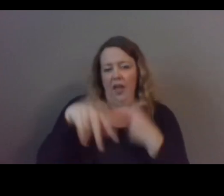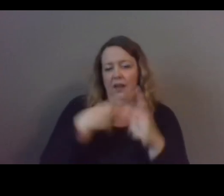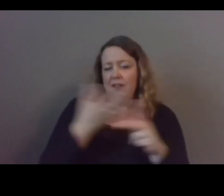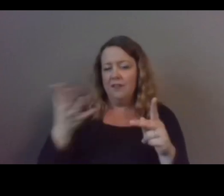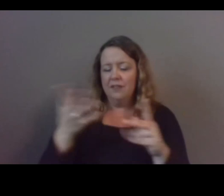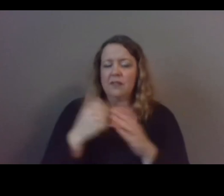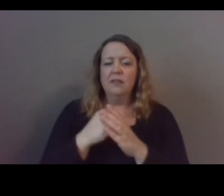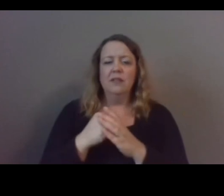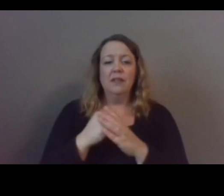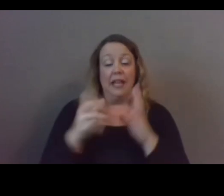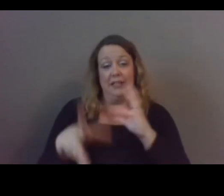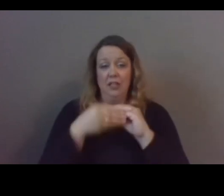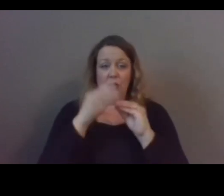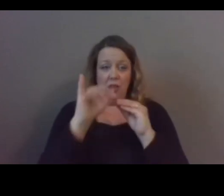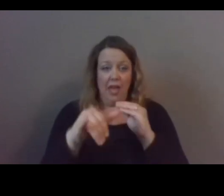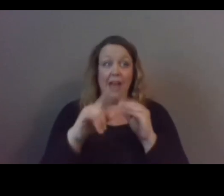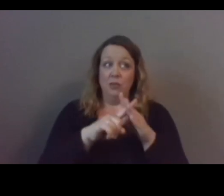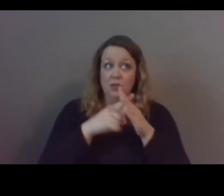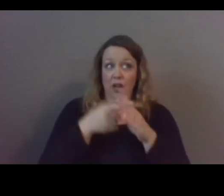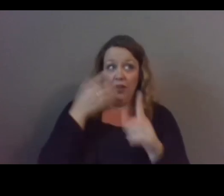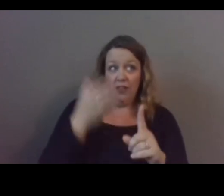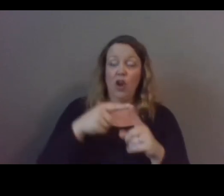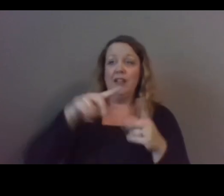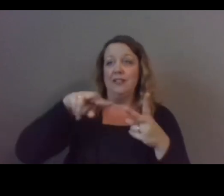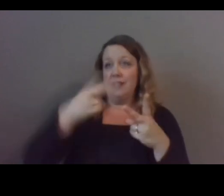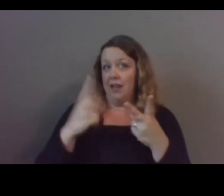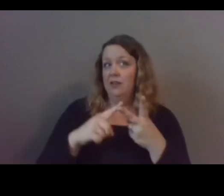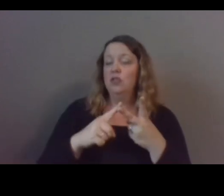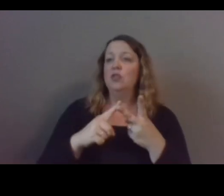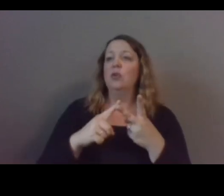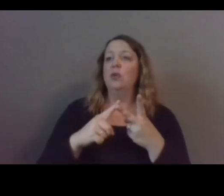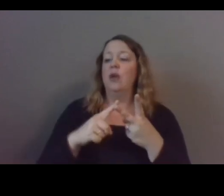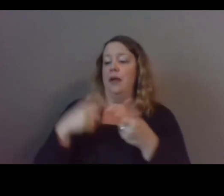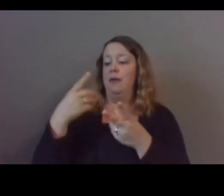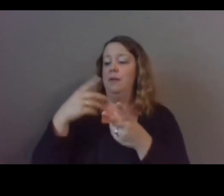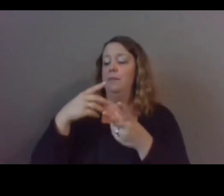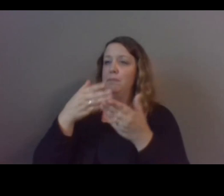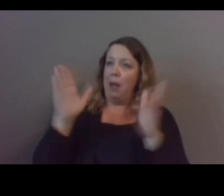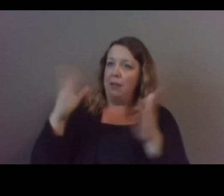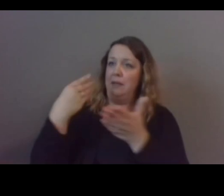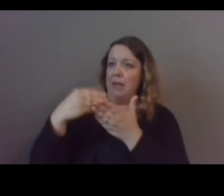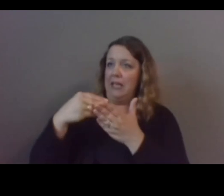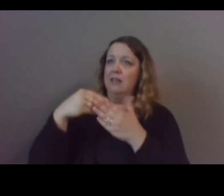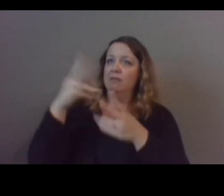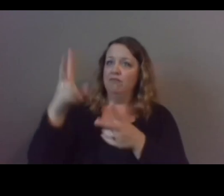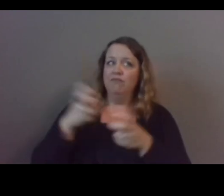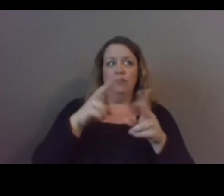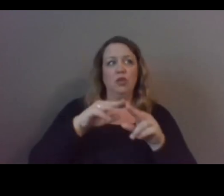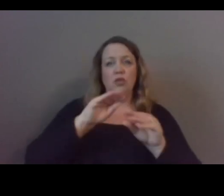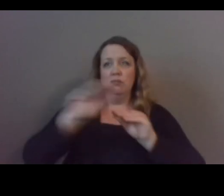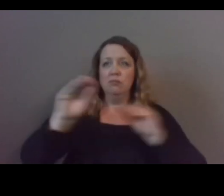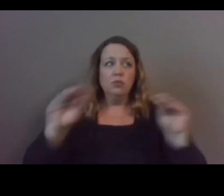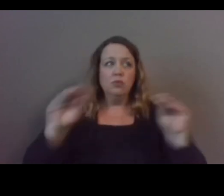i think that it needs to start there and secondly reallocating public dollars to organizations that are boots on the ground